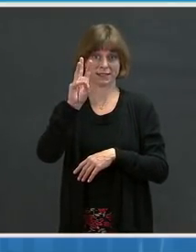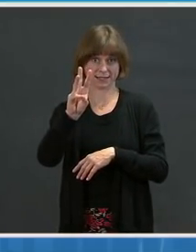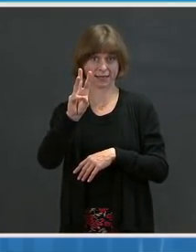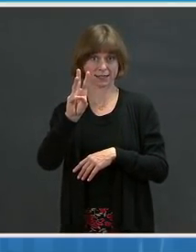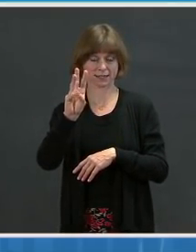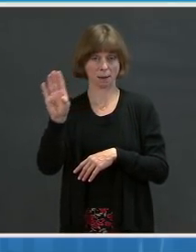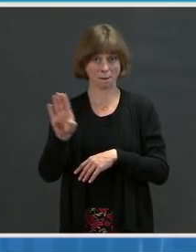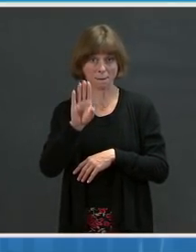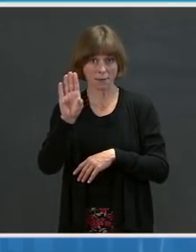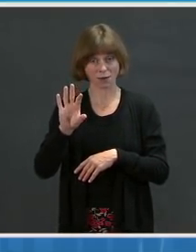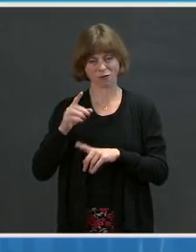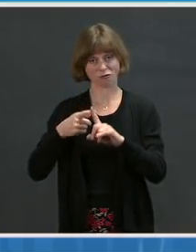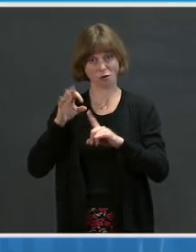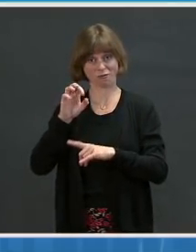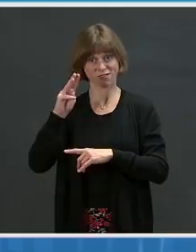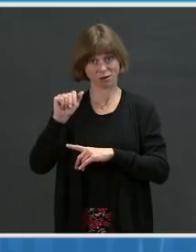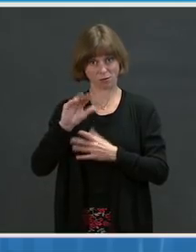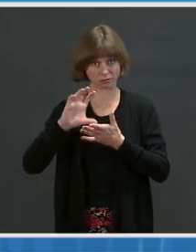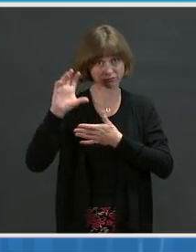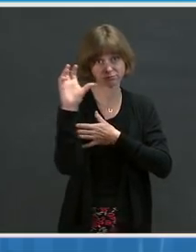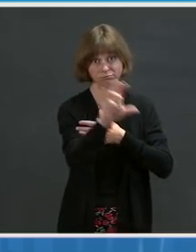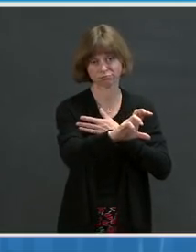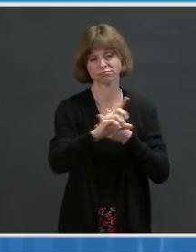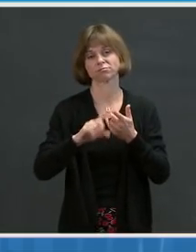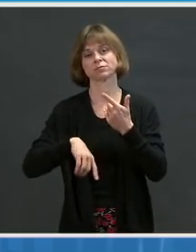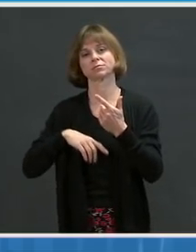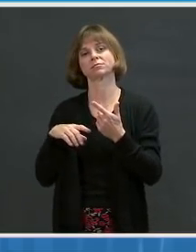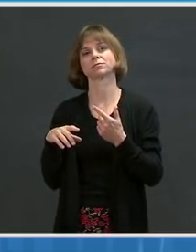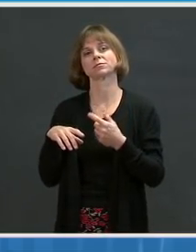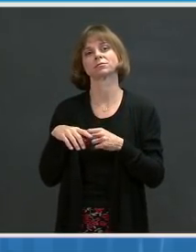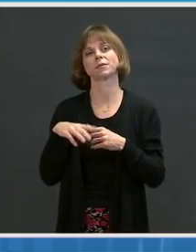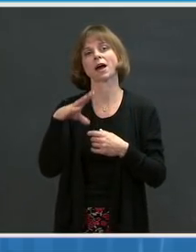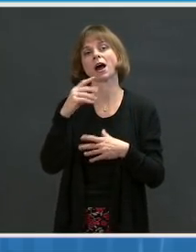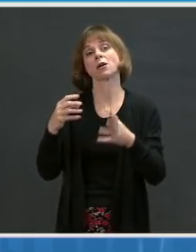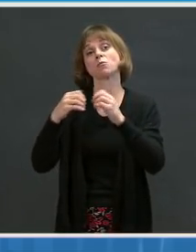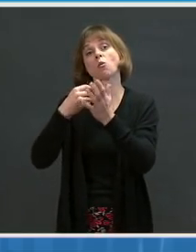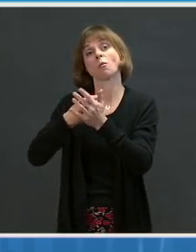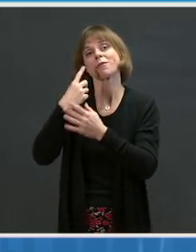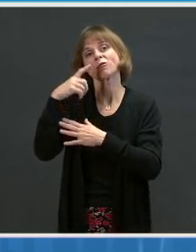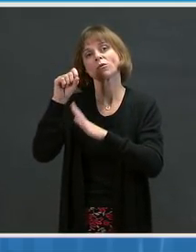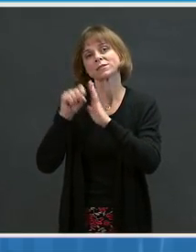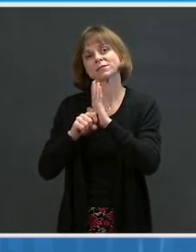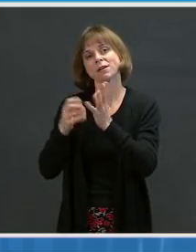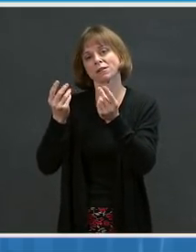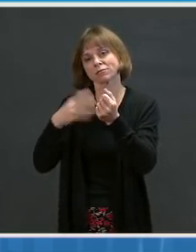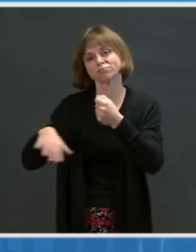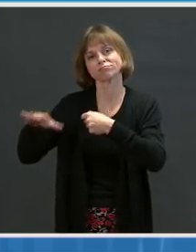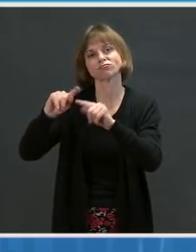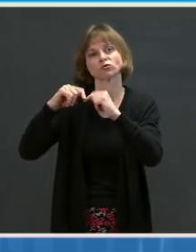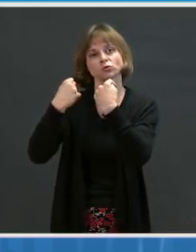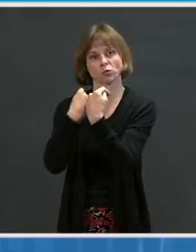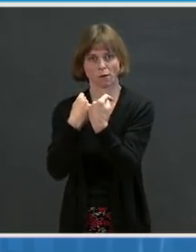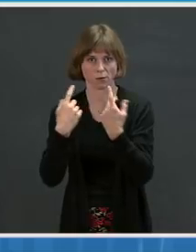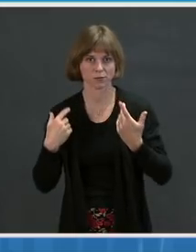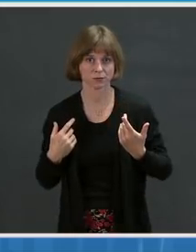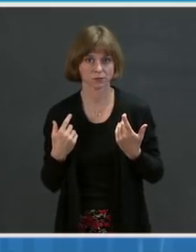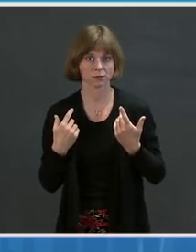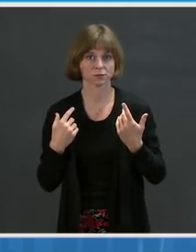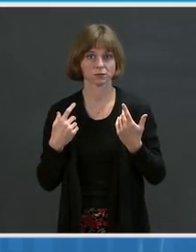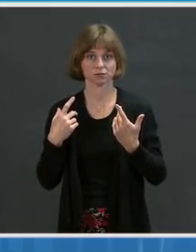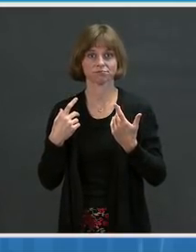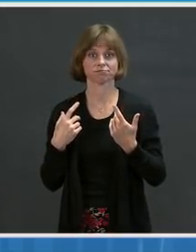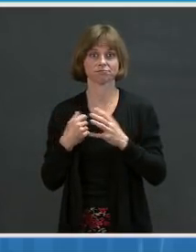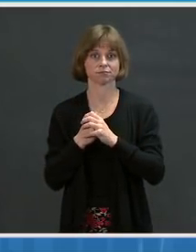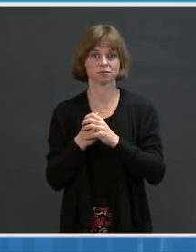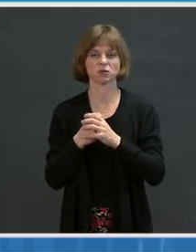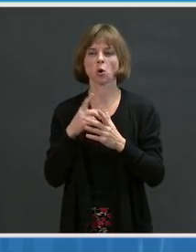states, tribes, and territories for vaccination efforts. We're bringing vaccinations to places communities know